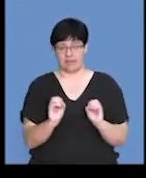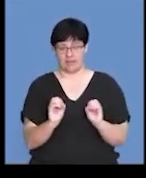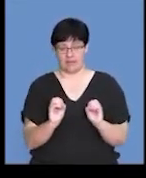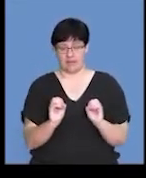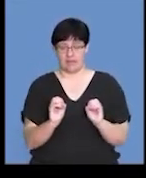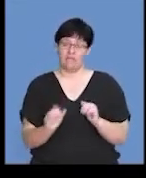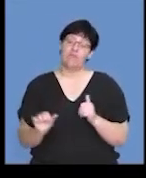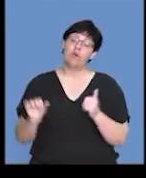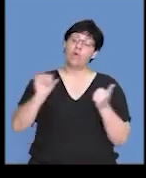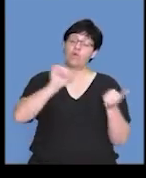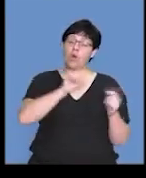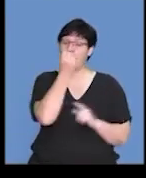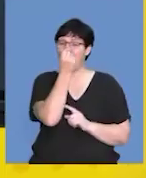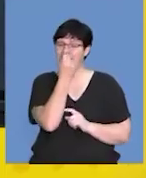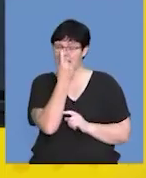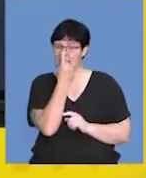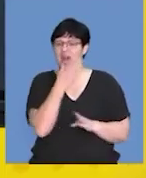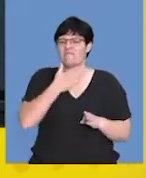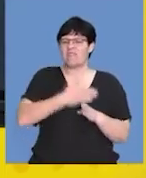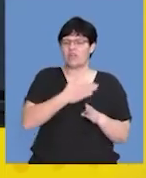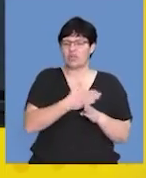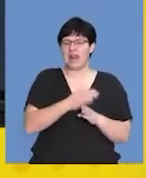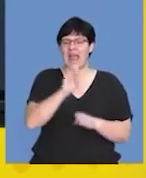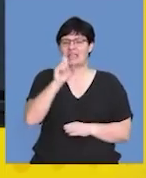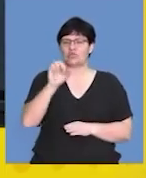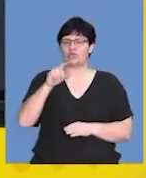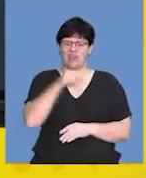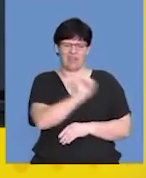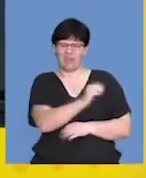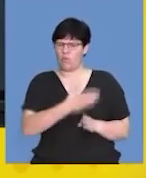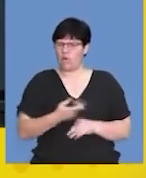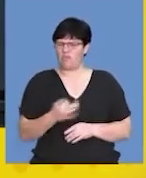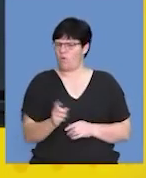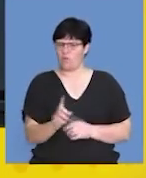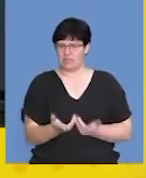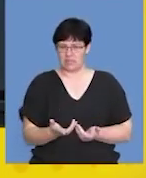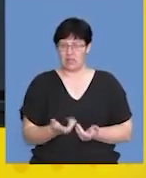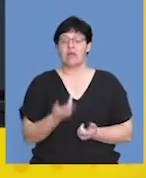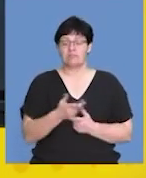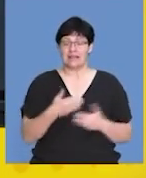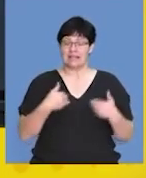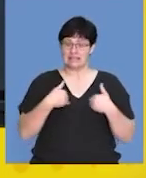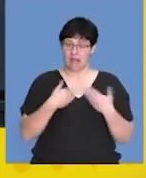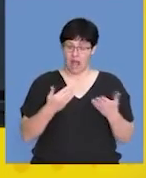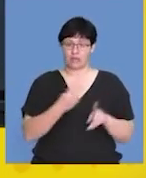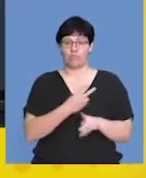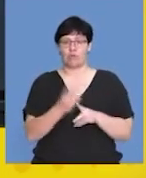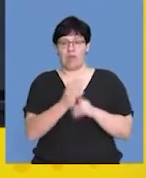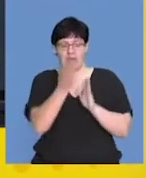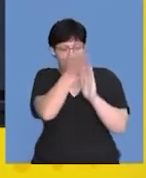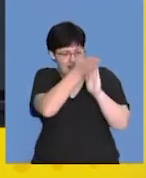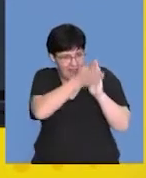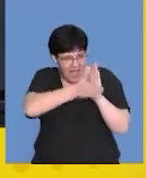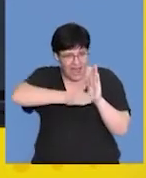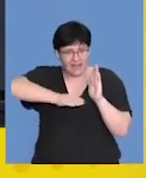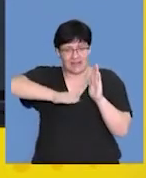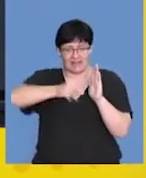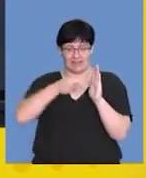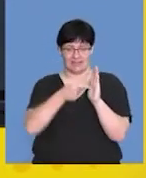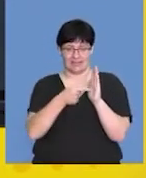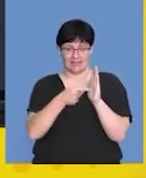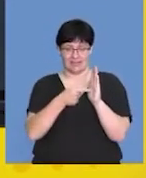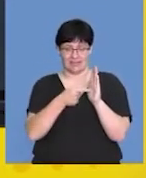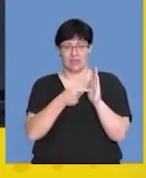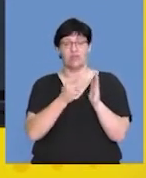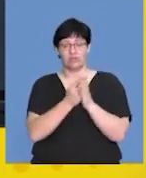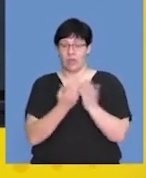If we go back to understanding what the function of estrogen is, we know that estrogen starts to prepare the lining of the endometrium.